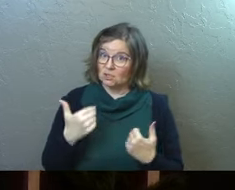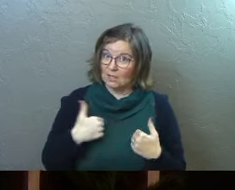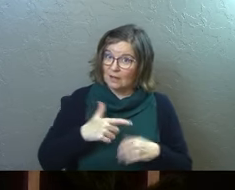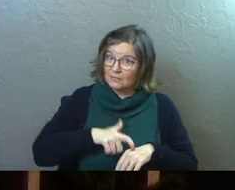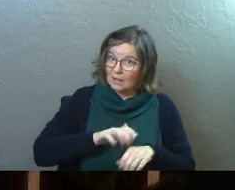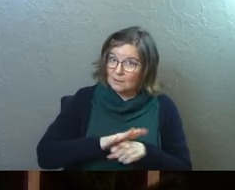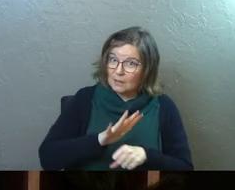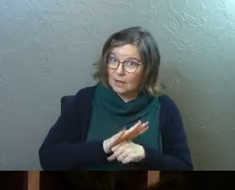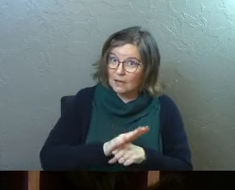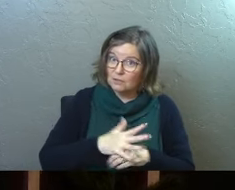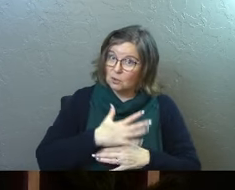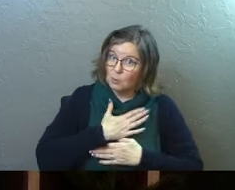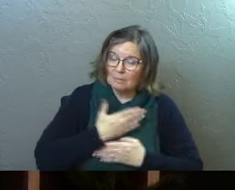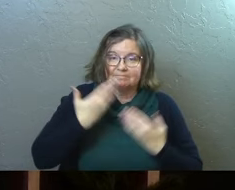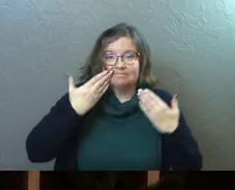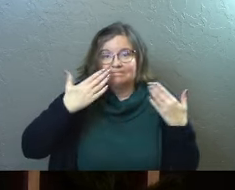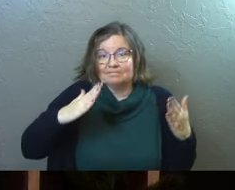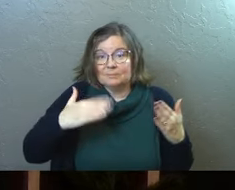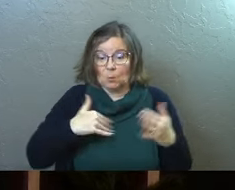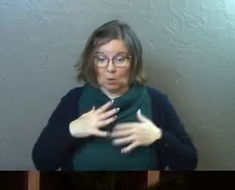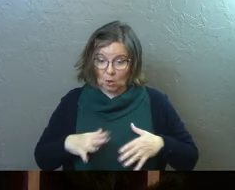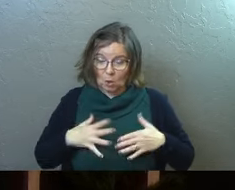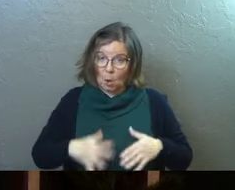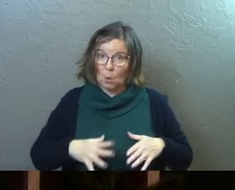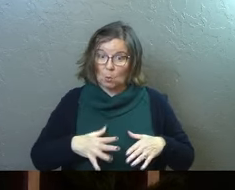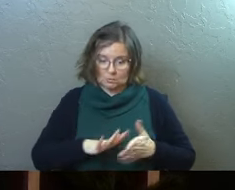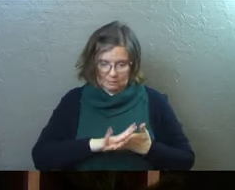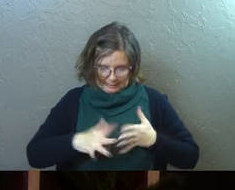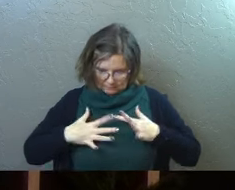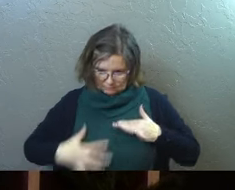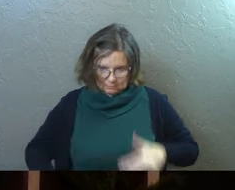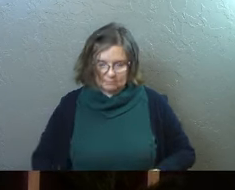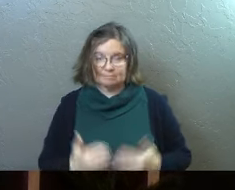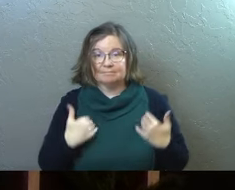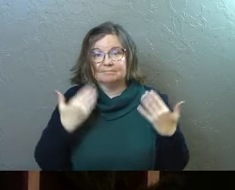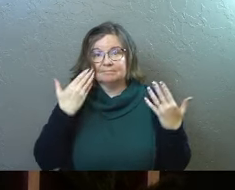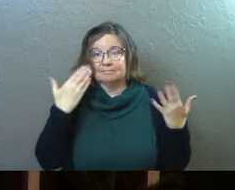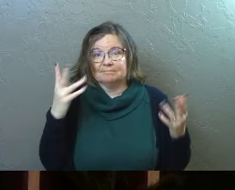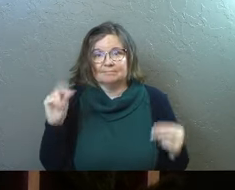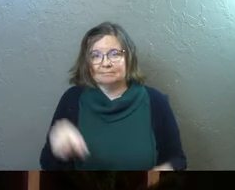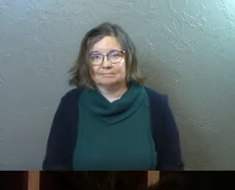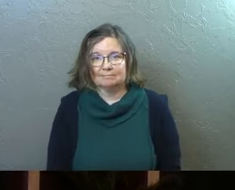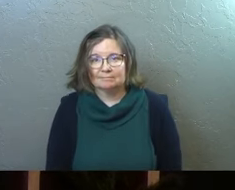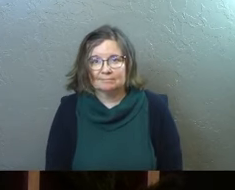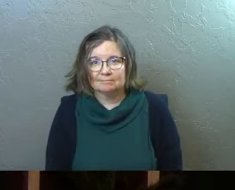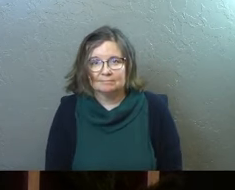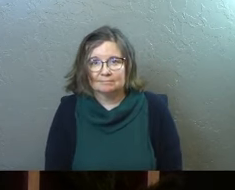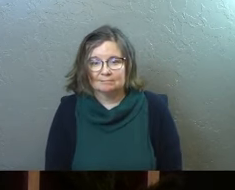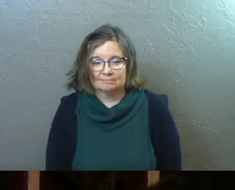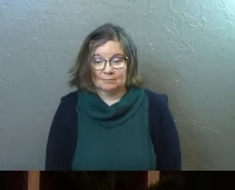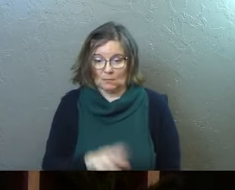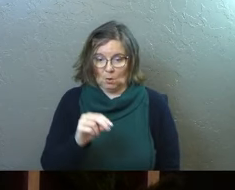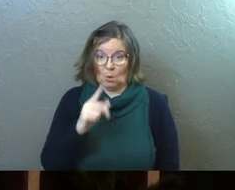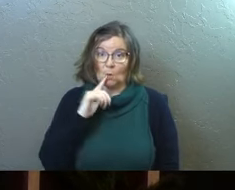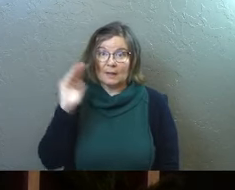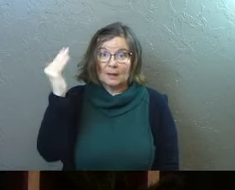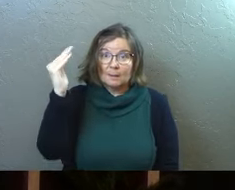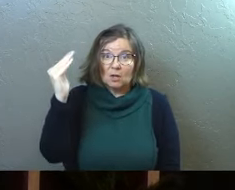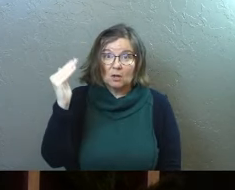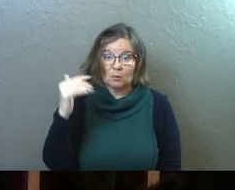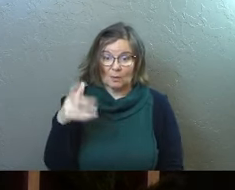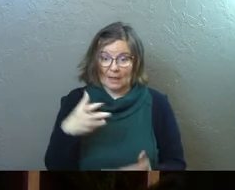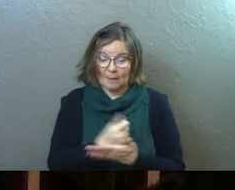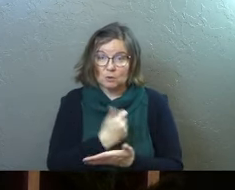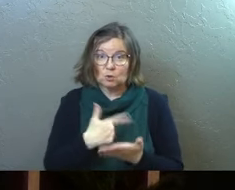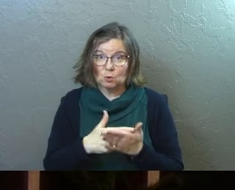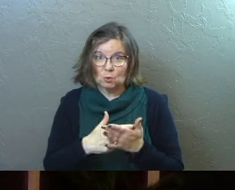she have time enough to get rest? We don't know. Were her clothes pressed? No. No. Was there a mirror? Was